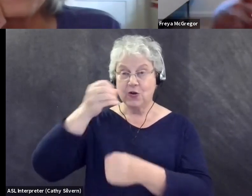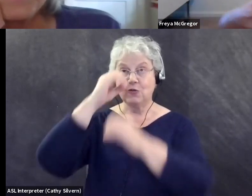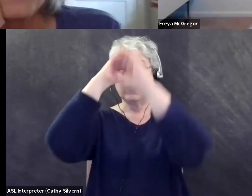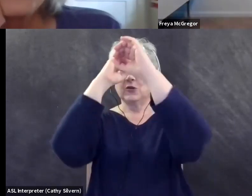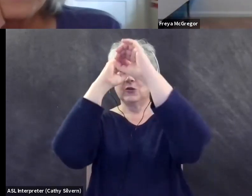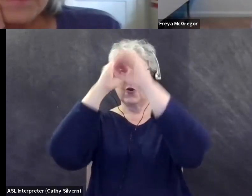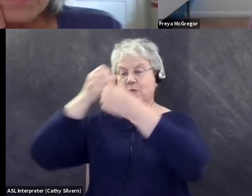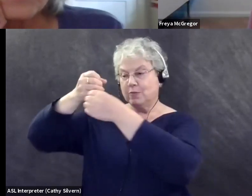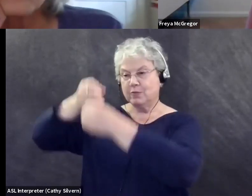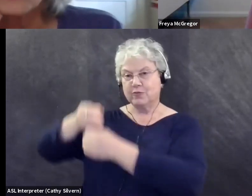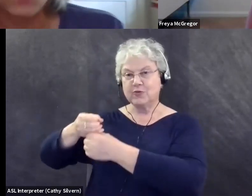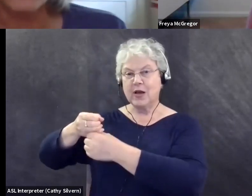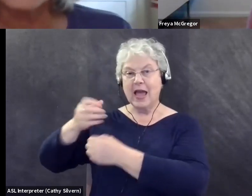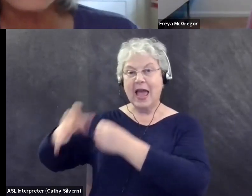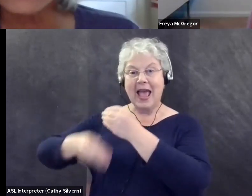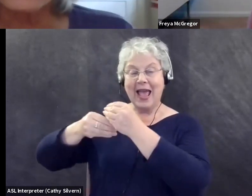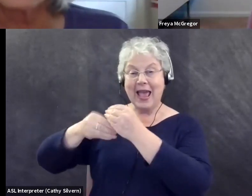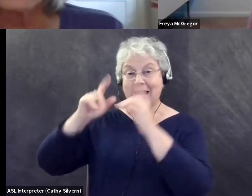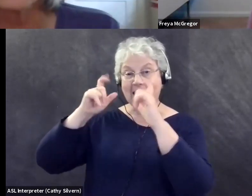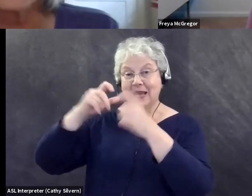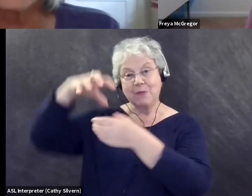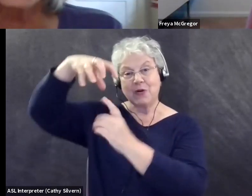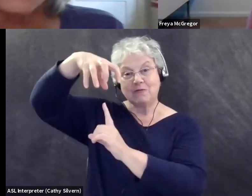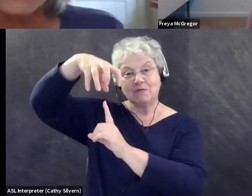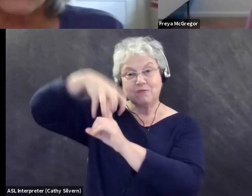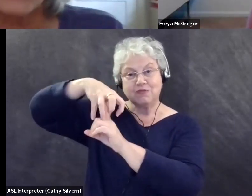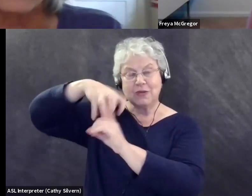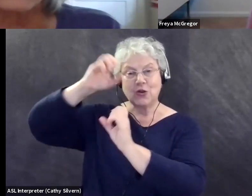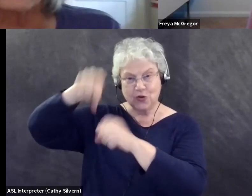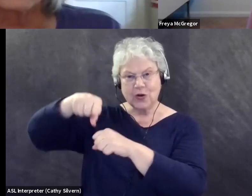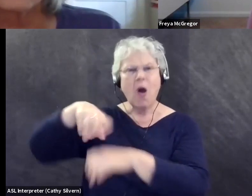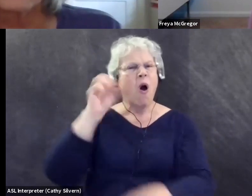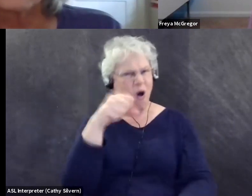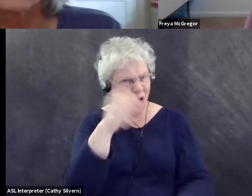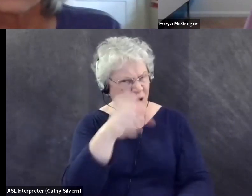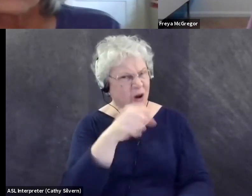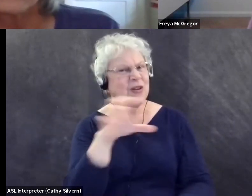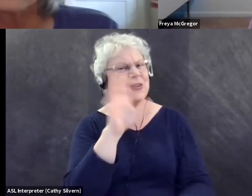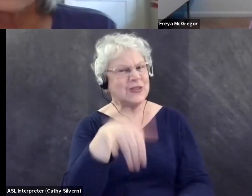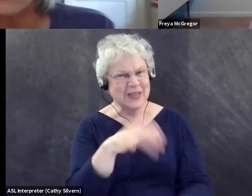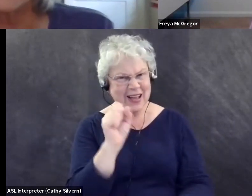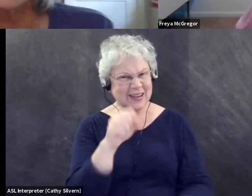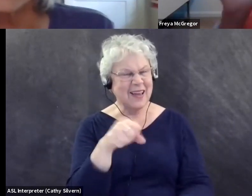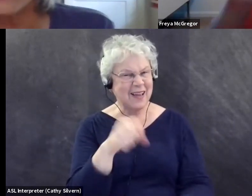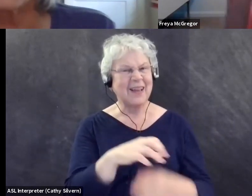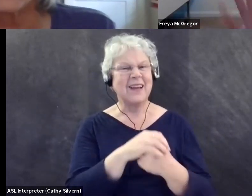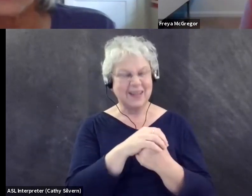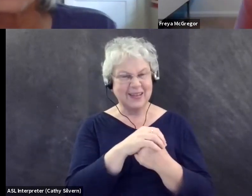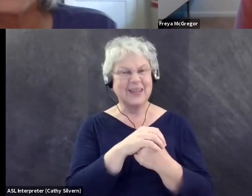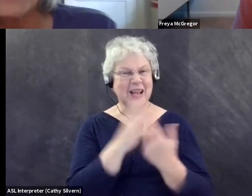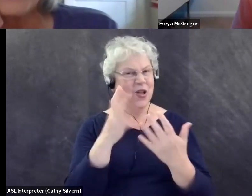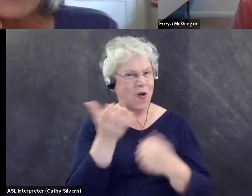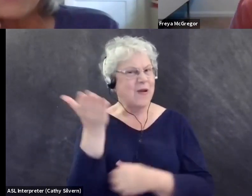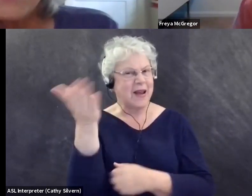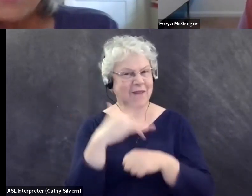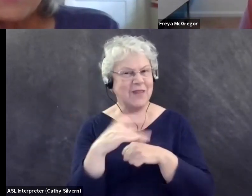someone could mount a camera on that as well. And that might be, Oh yeah. They're doing that already. Yeah, totally. Yeah. Yeah. That's already out there.